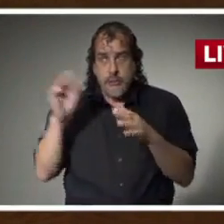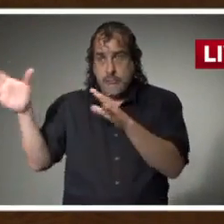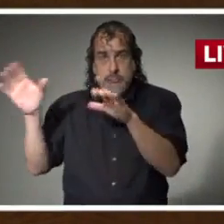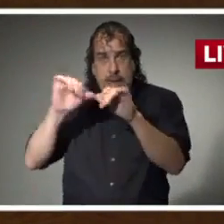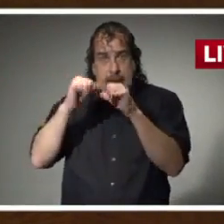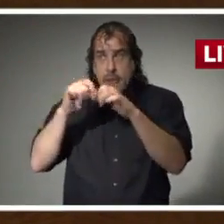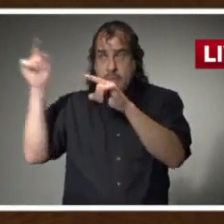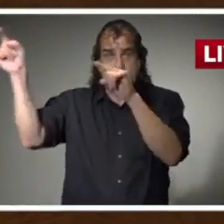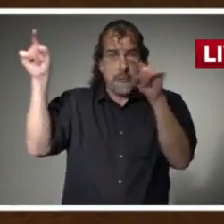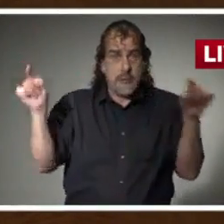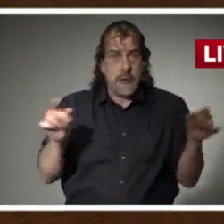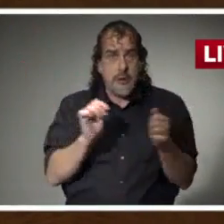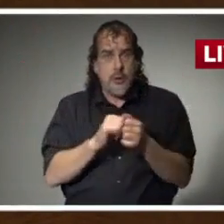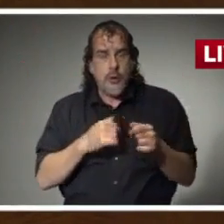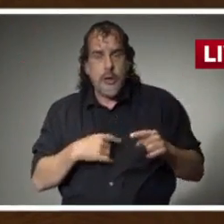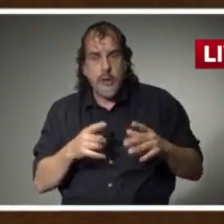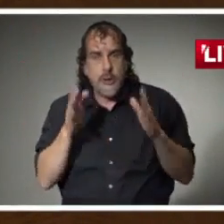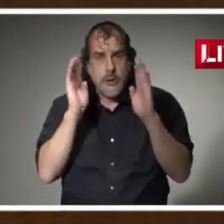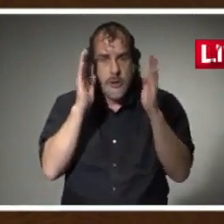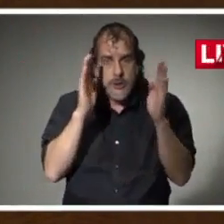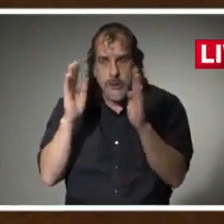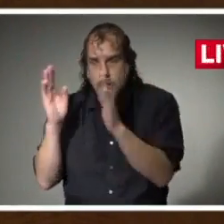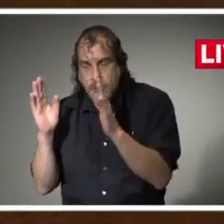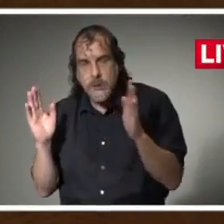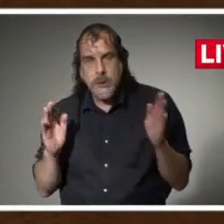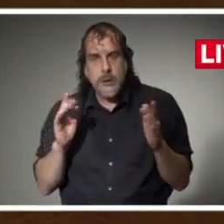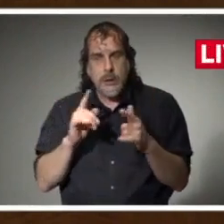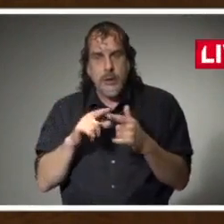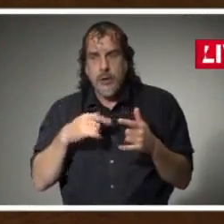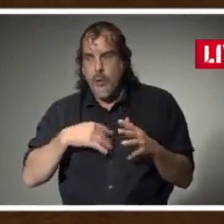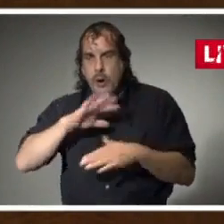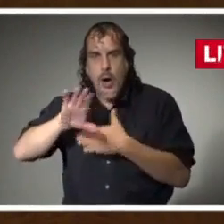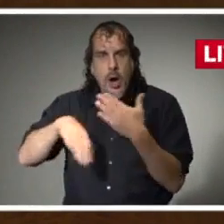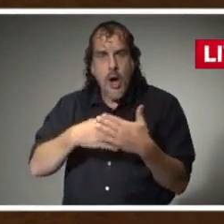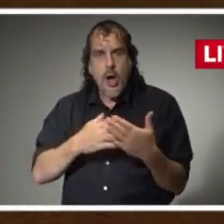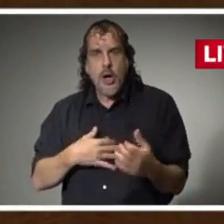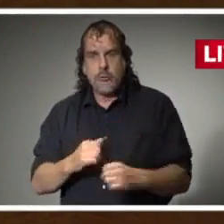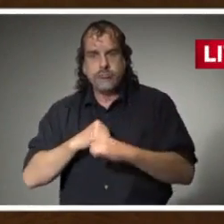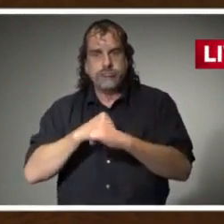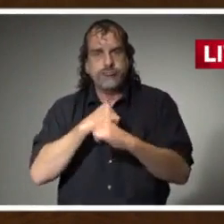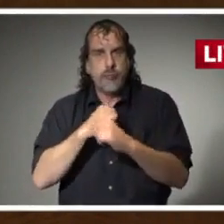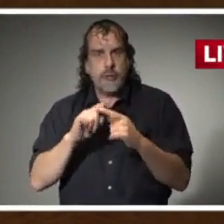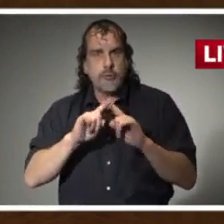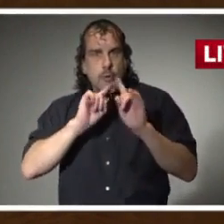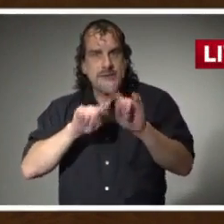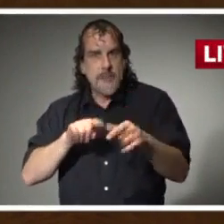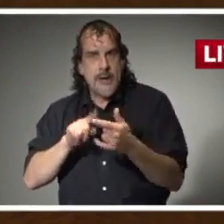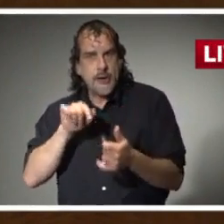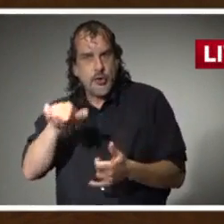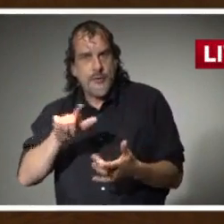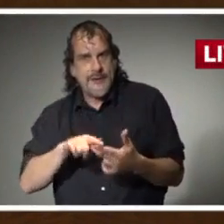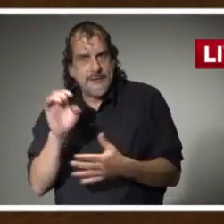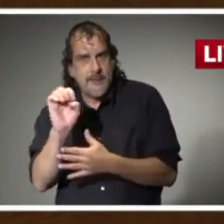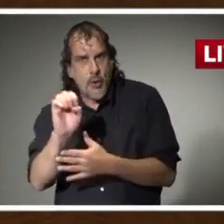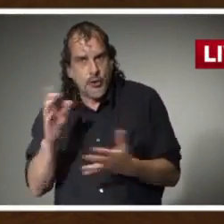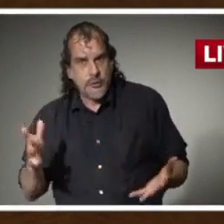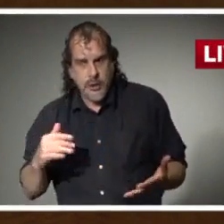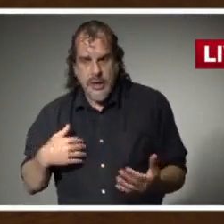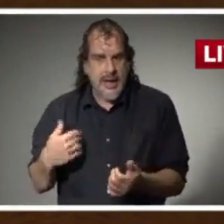are leaning into this virus. We're leaning into this response. We're doing everything in our power